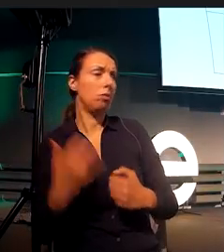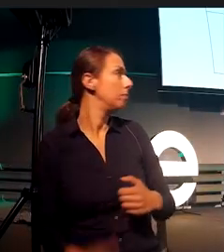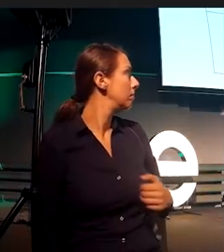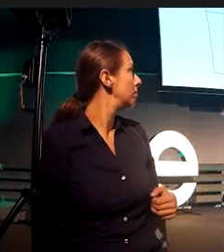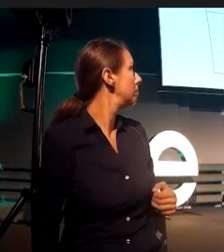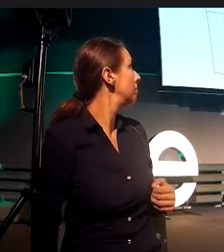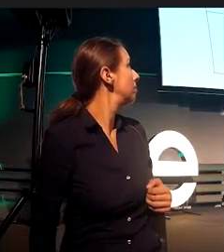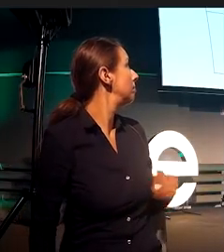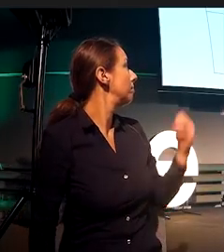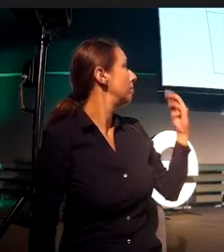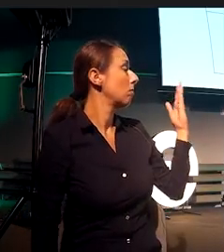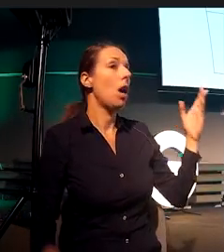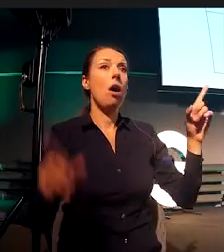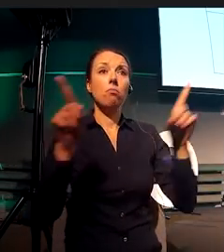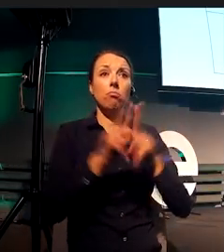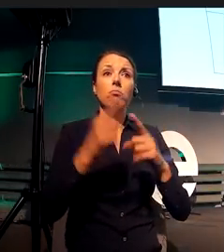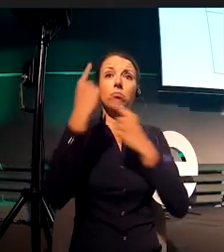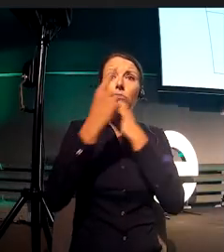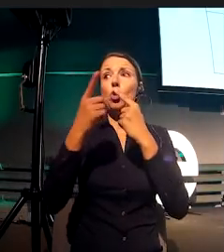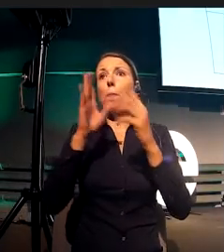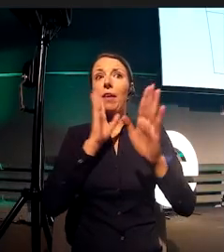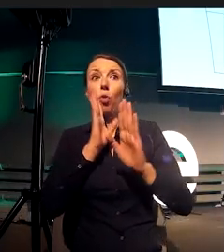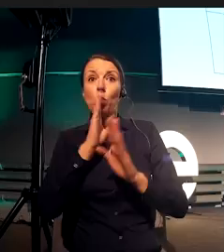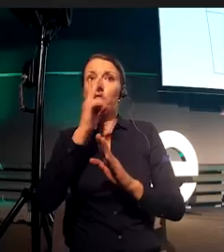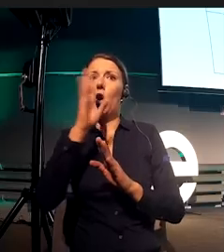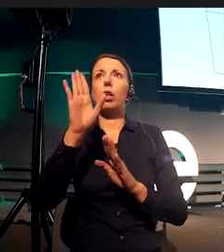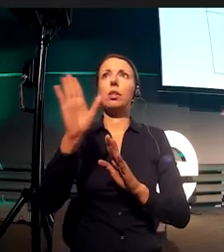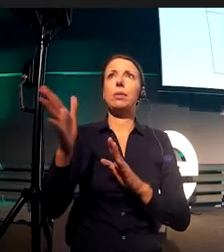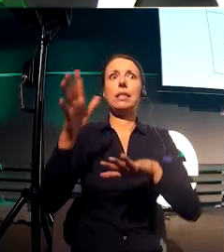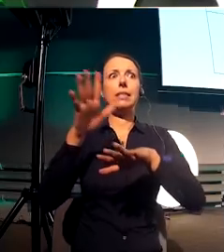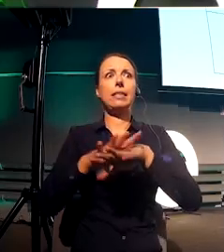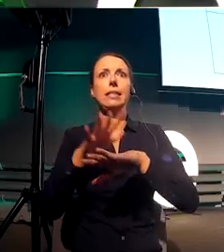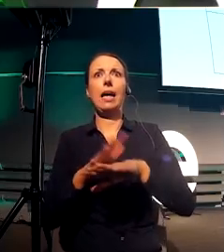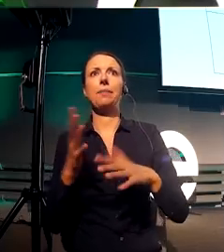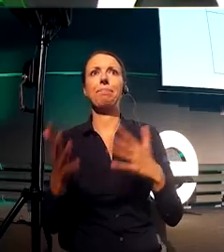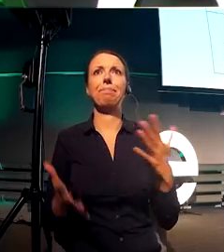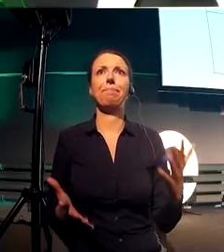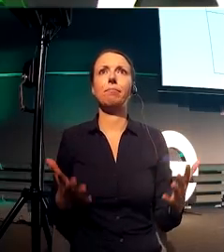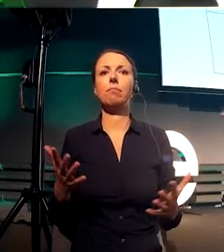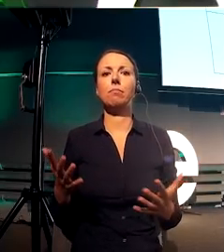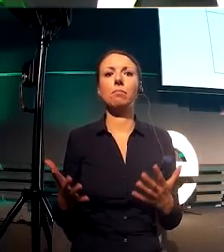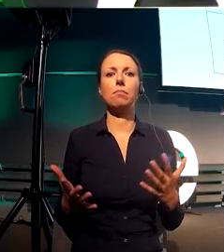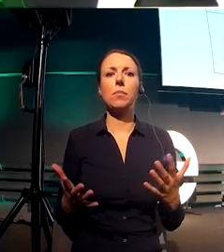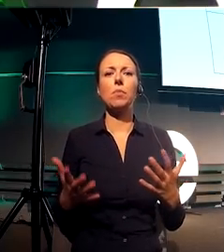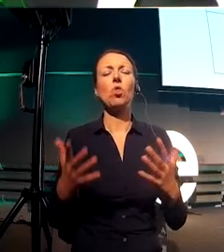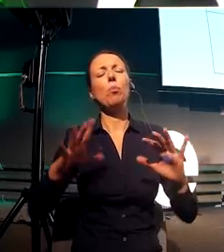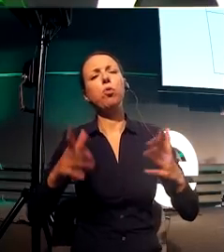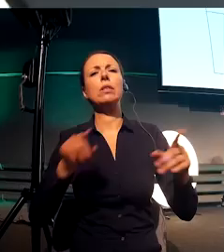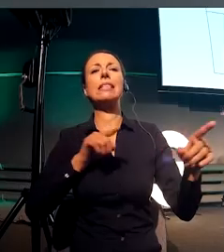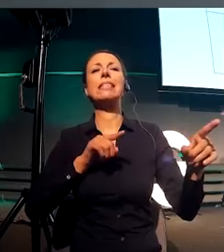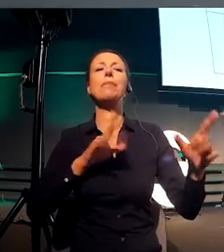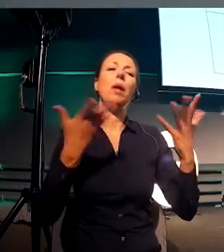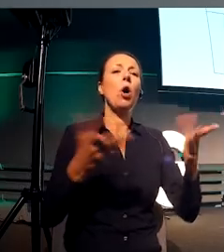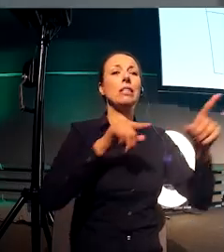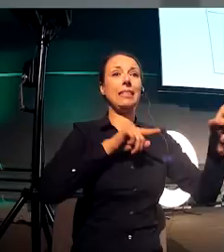system, A4, A3. This is the same system that takes something and sums one piece to the other one,